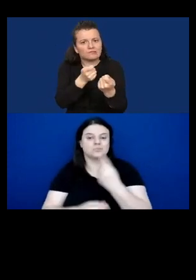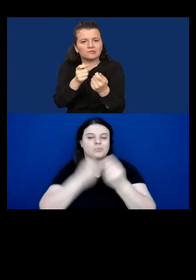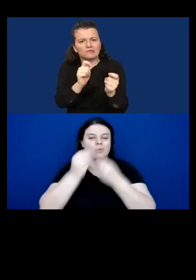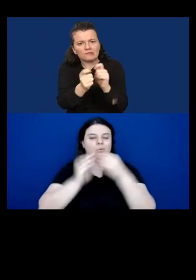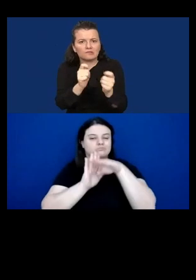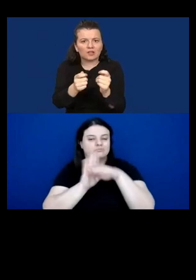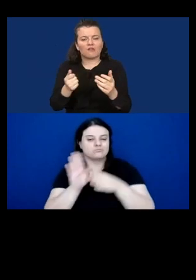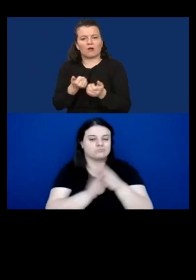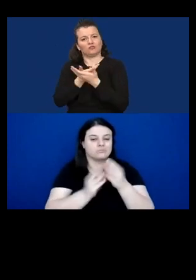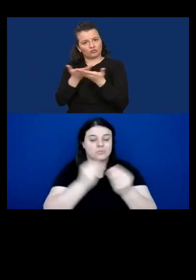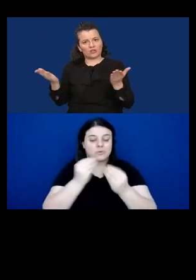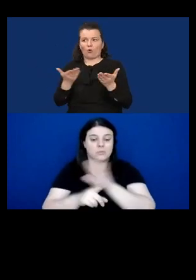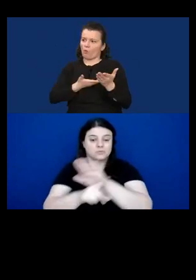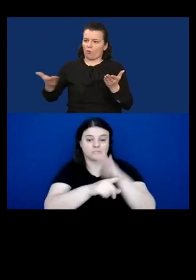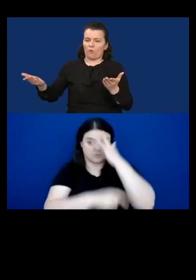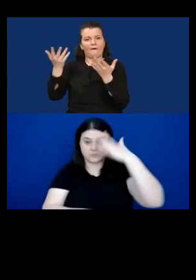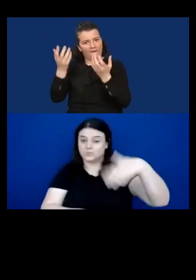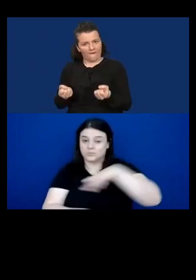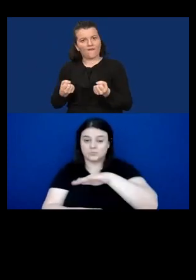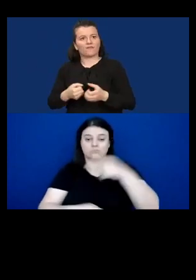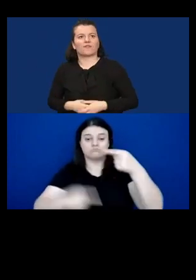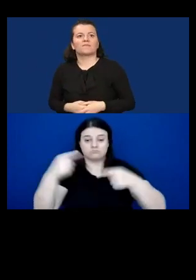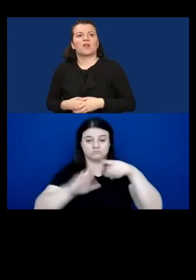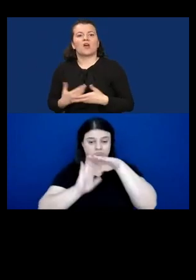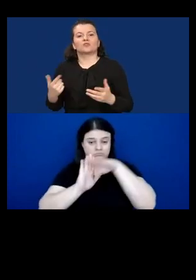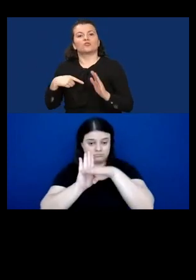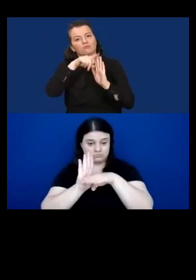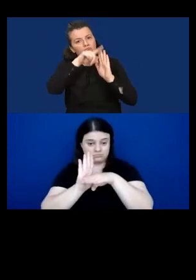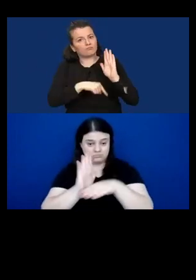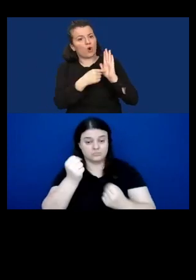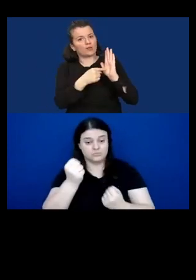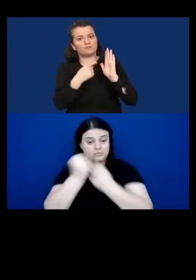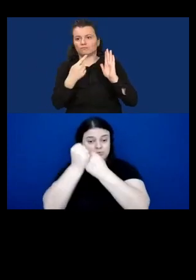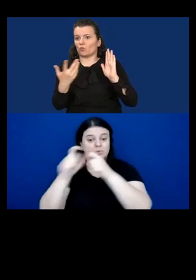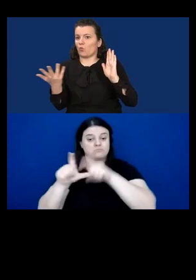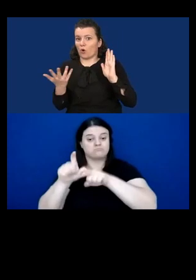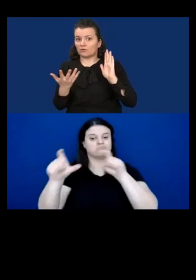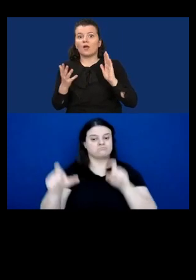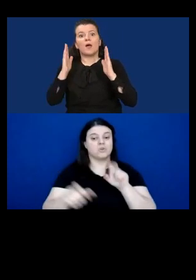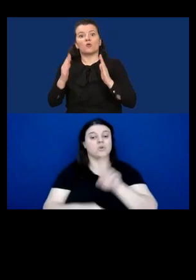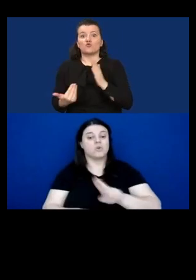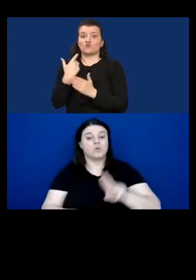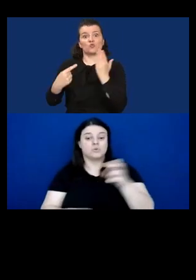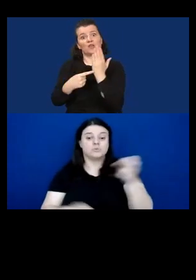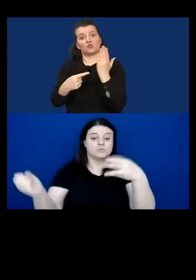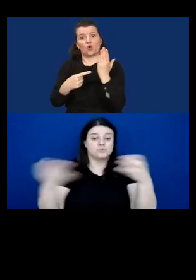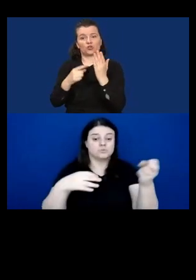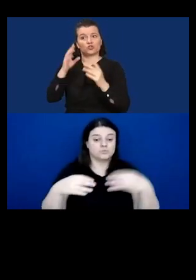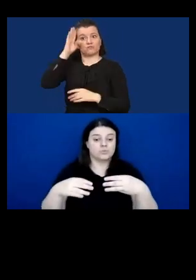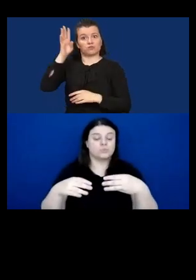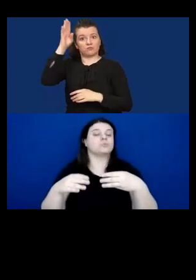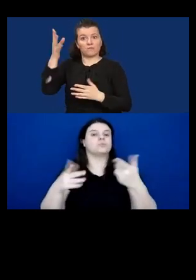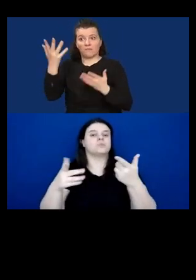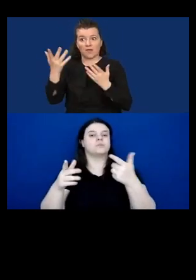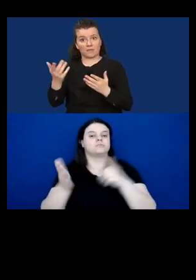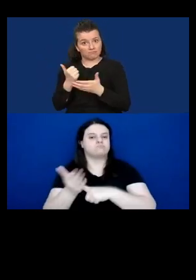disabilities on the policy agenda that would support independent living, including using innovative new techniques. Much is left to